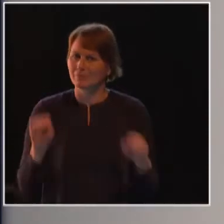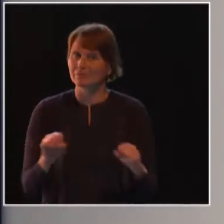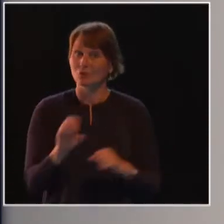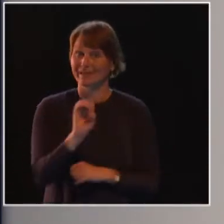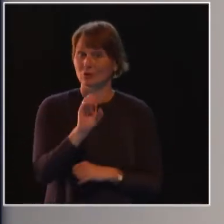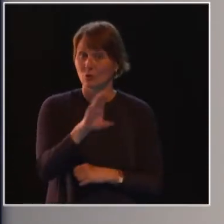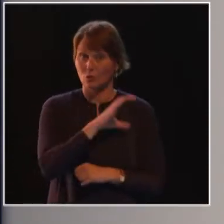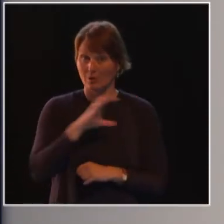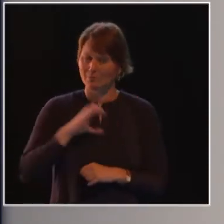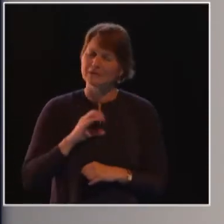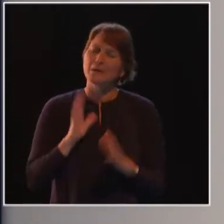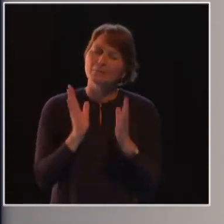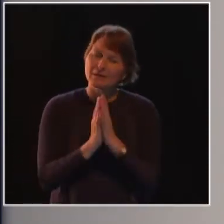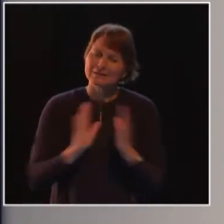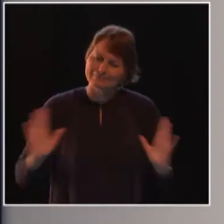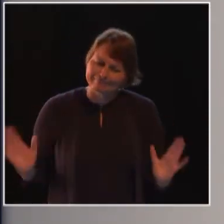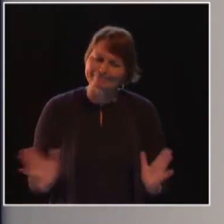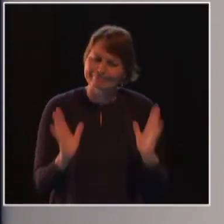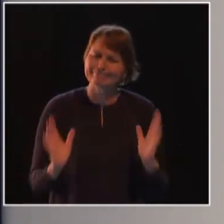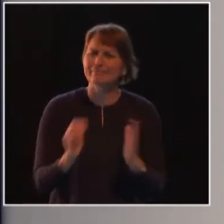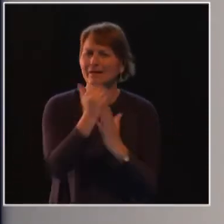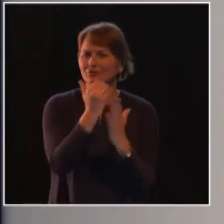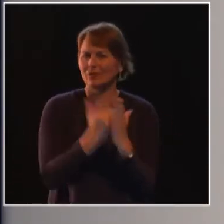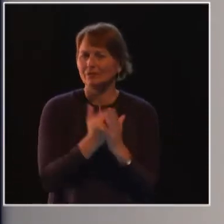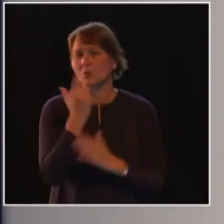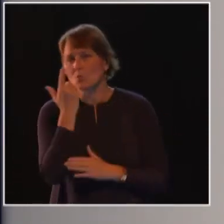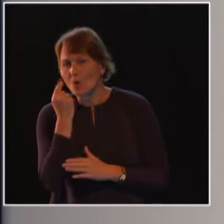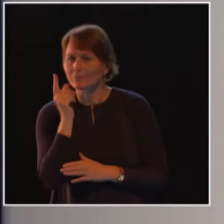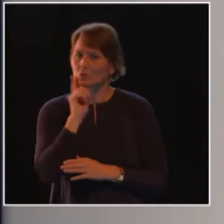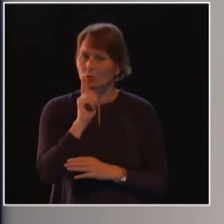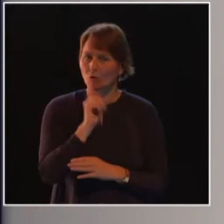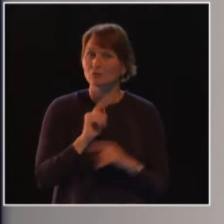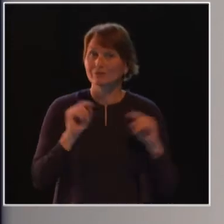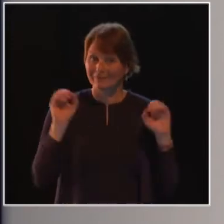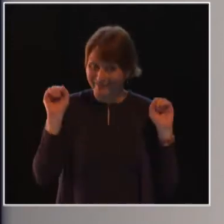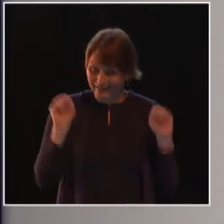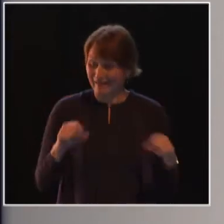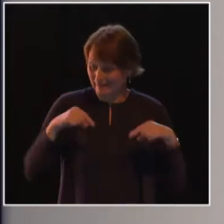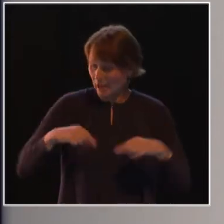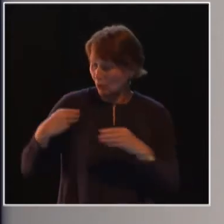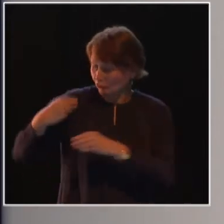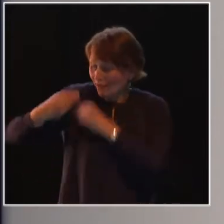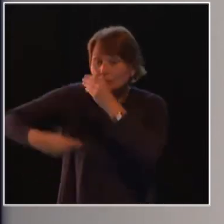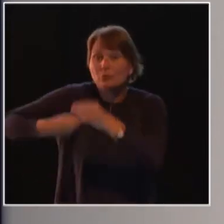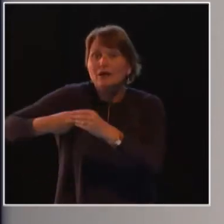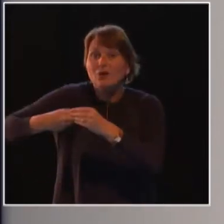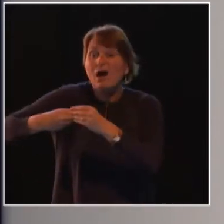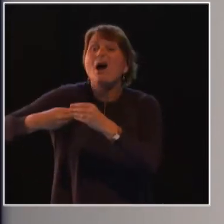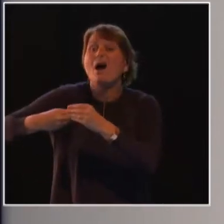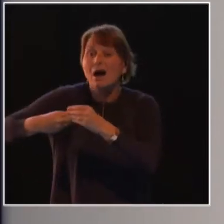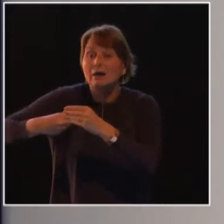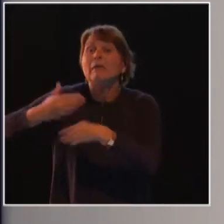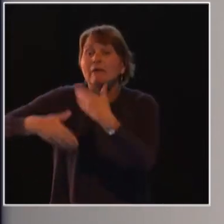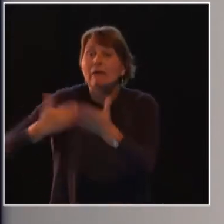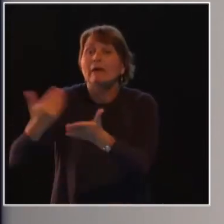Commission to continue pushing the agenda for women and girls. Ending FGM is possible in our generation. It's no longer a dream. And it's happening